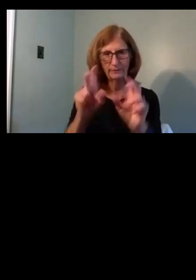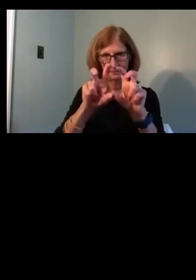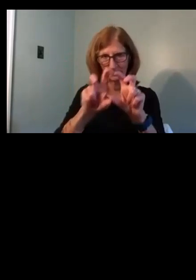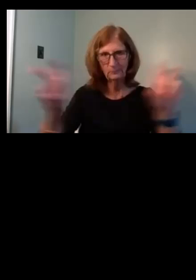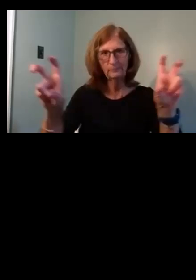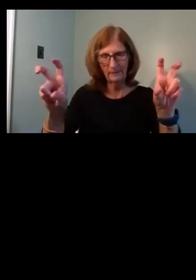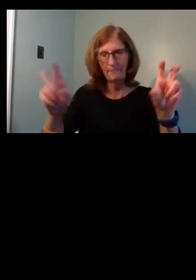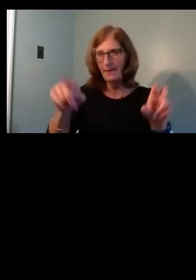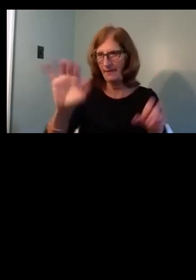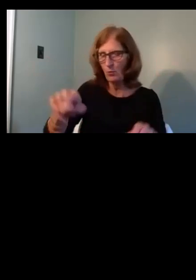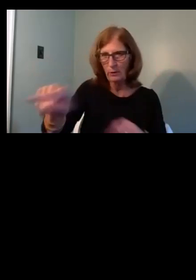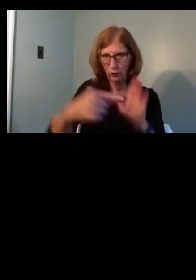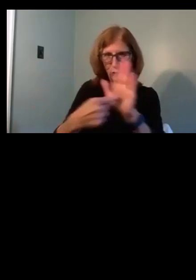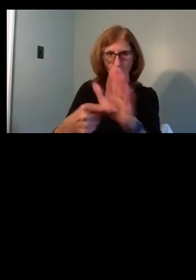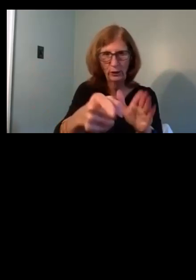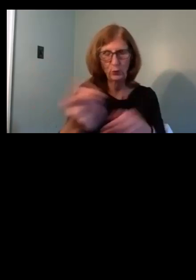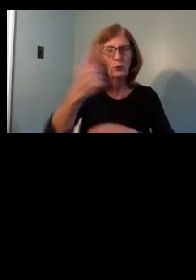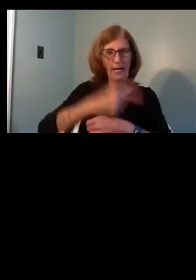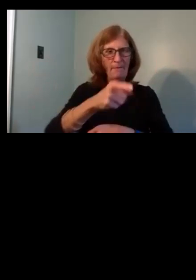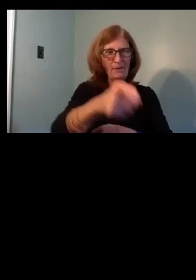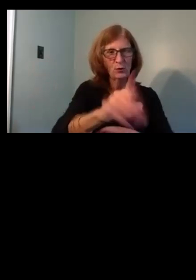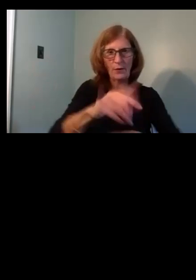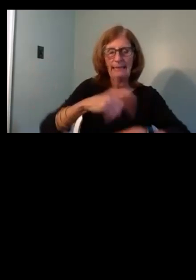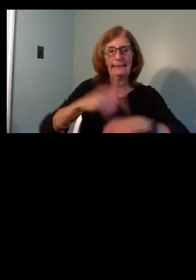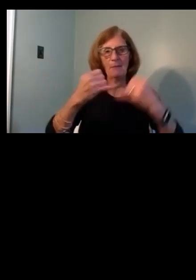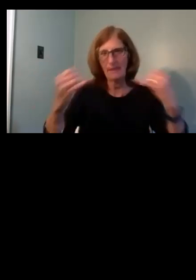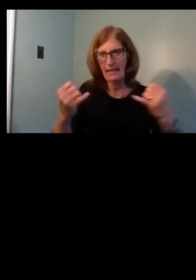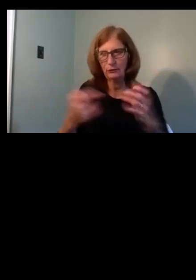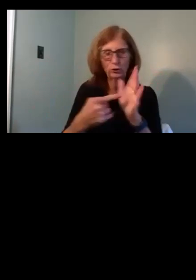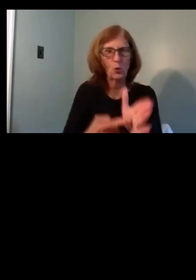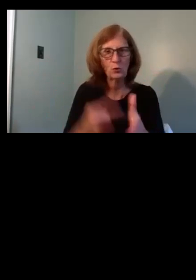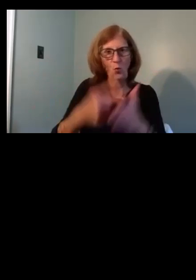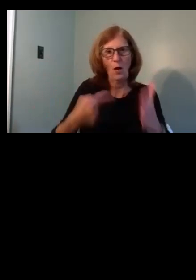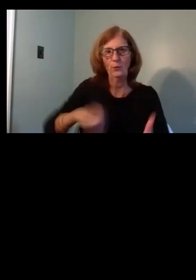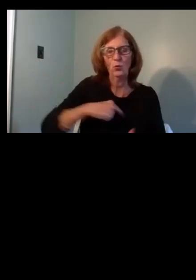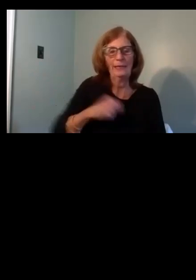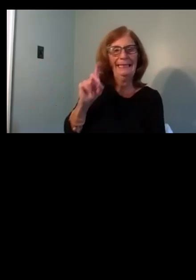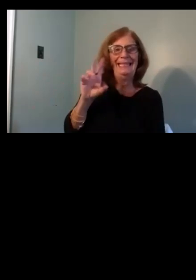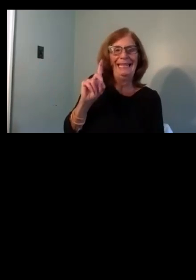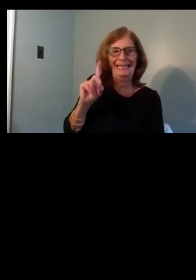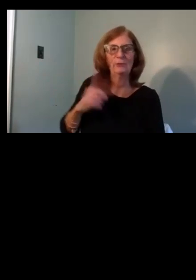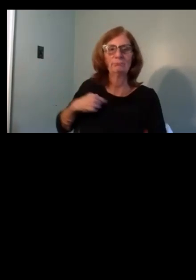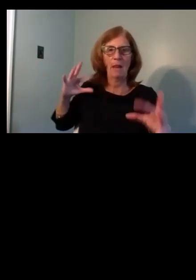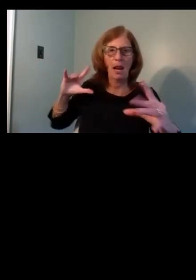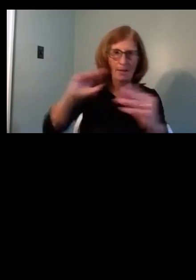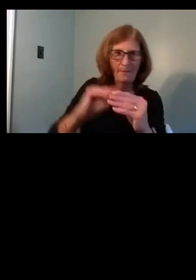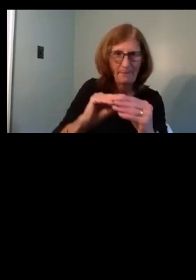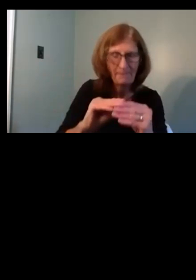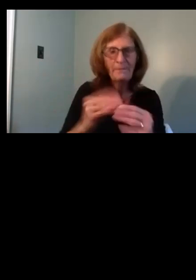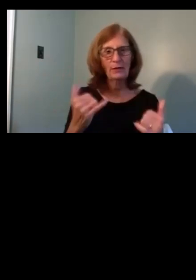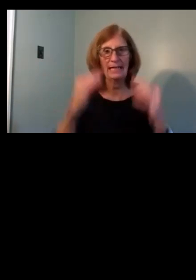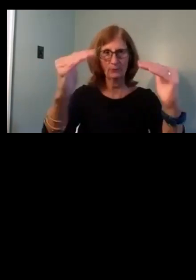presenting today. But, um, this timeline kind of reflects all the steps that, uh, were taken to get us to today. Next slide, please.